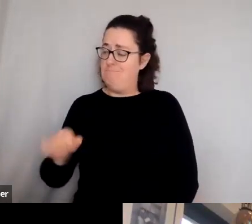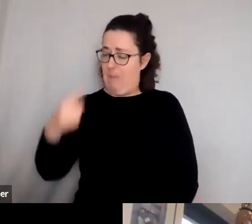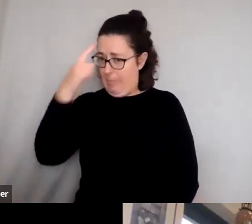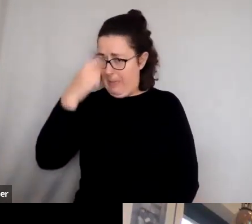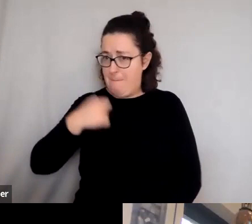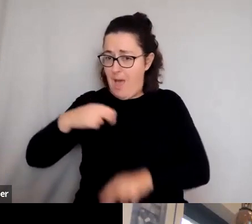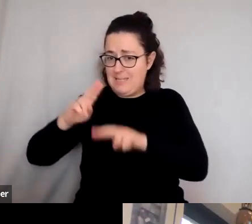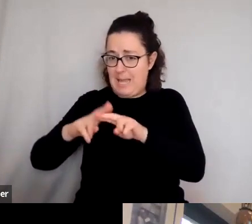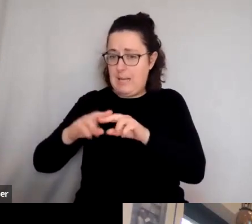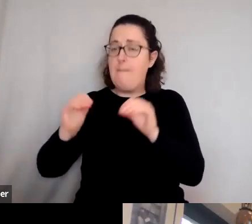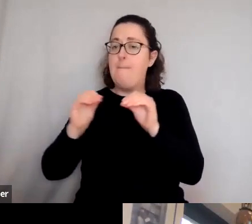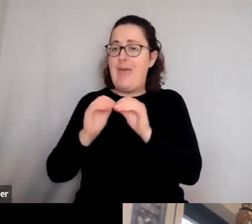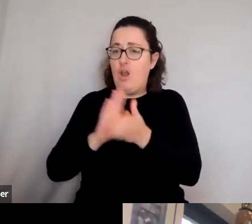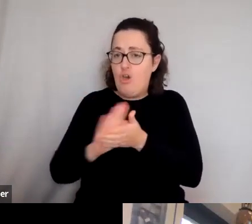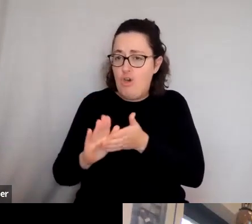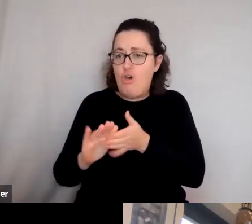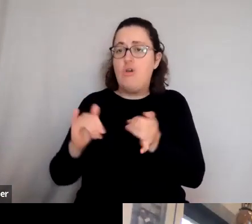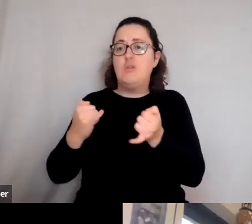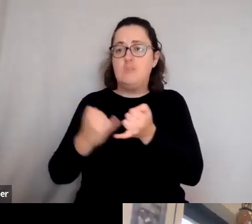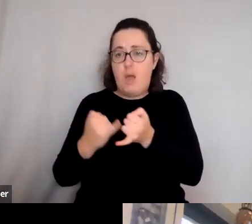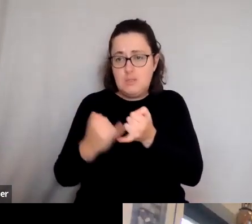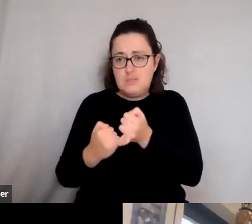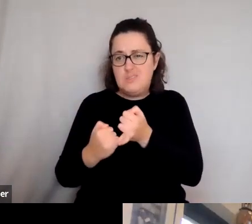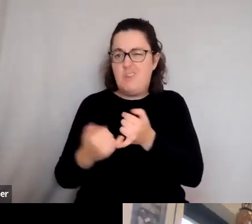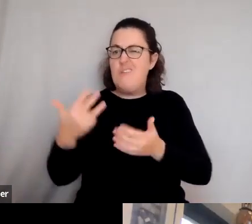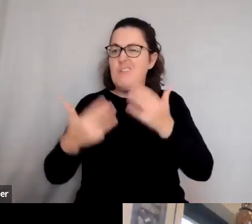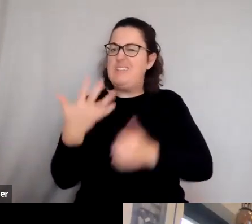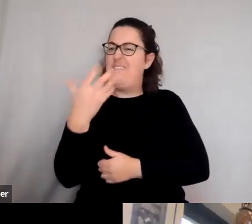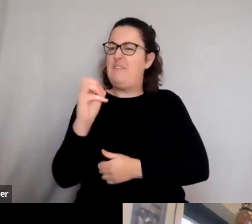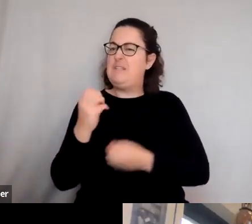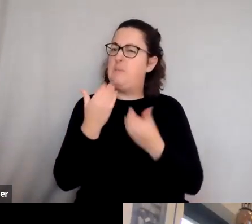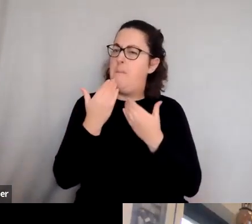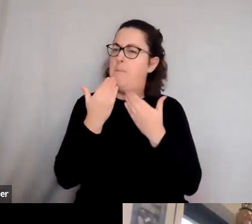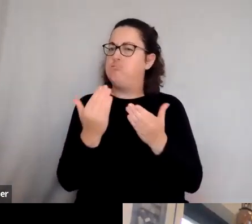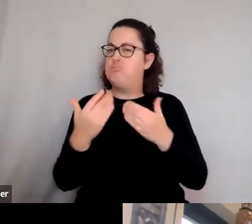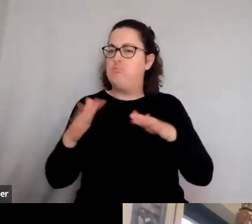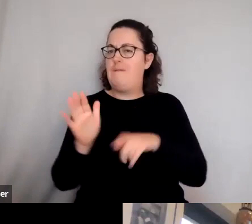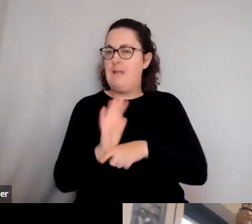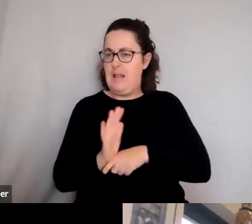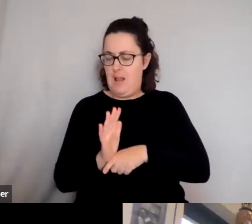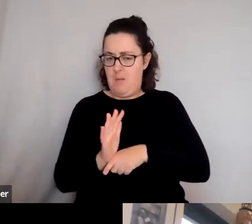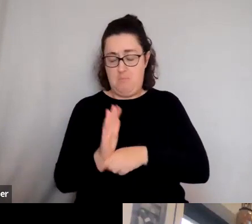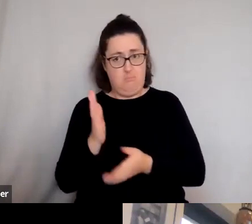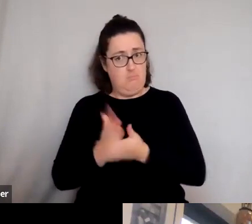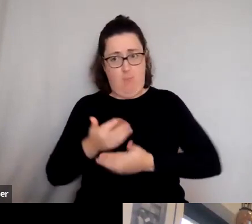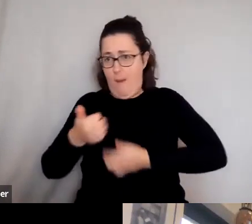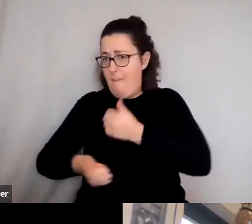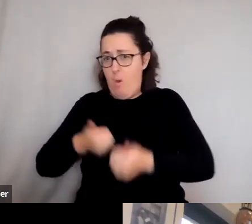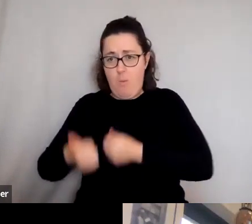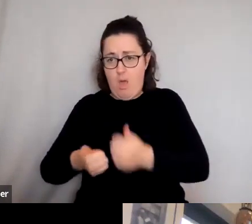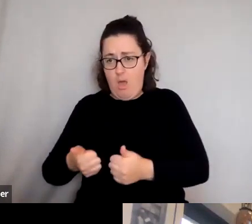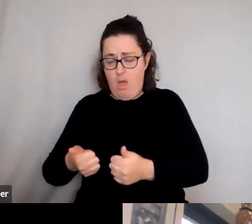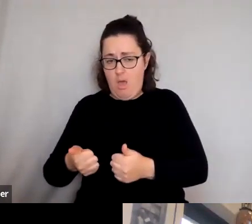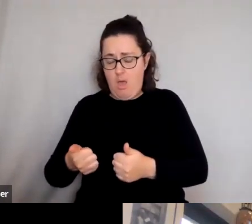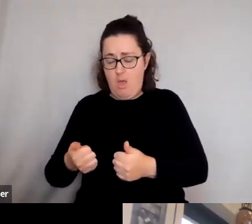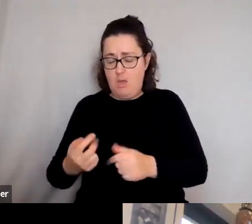all of those Hollywood blockbusters of the 1950s, they were hugely popular. I mean, it's interesting to me to see that